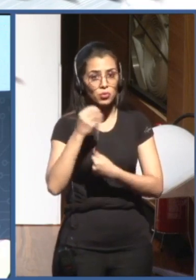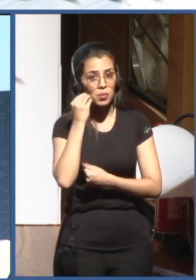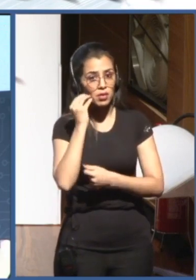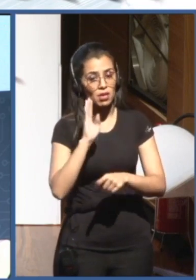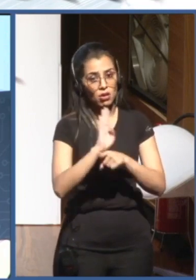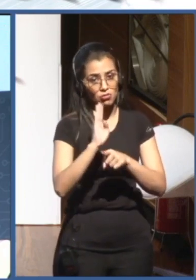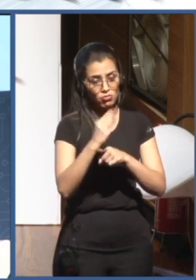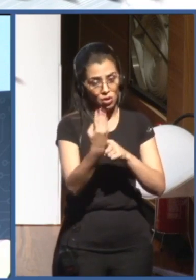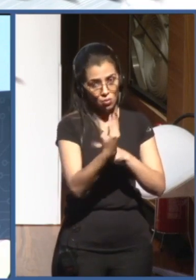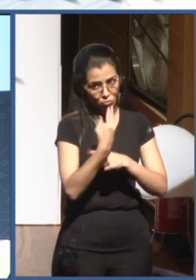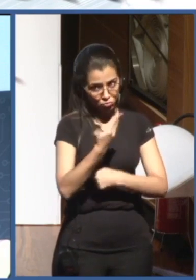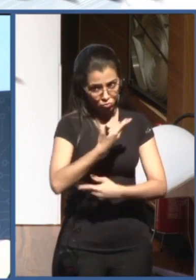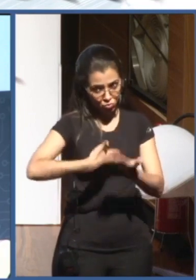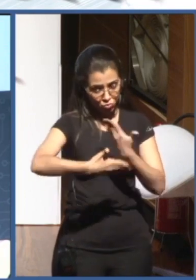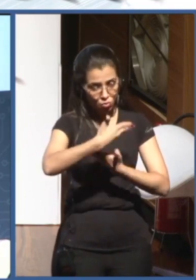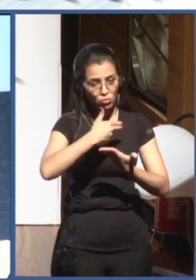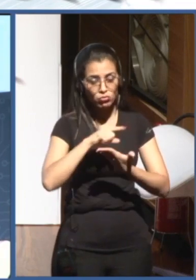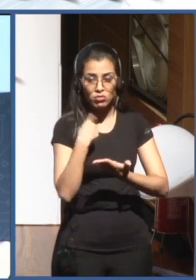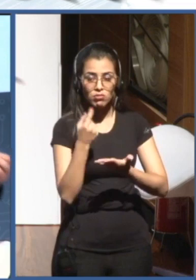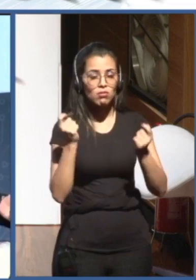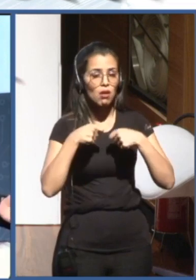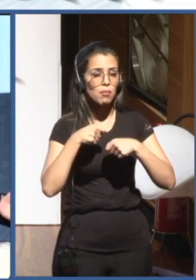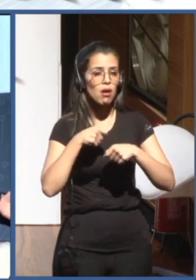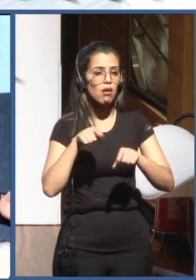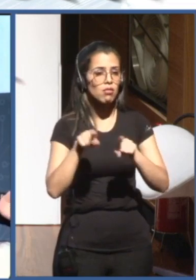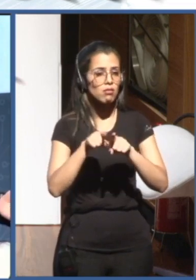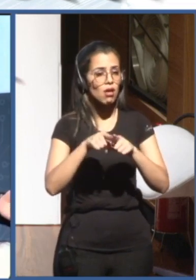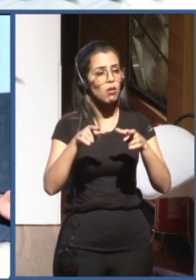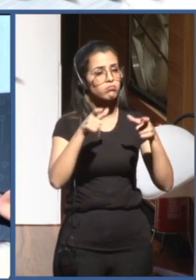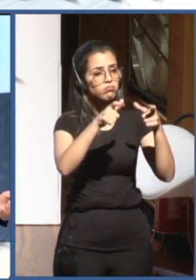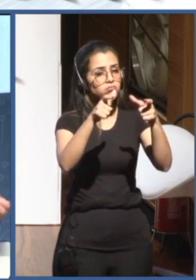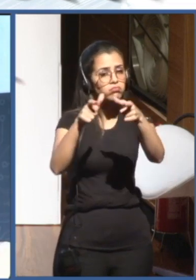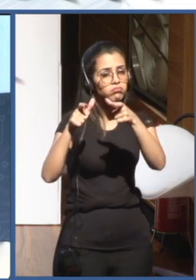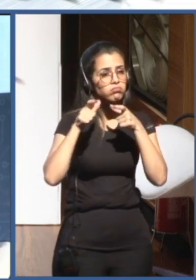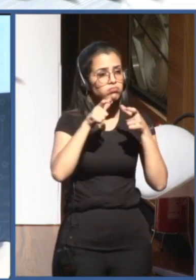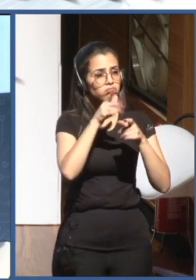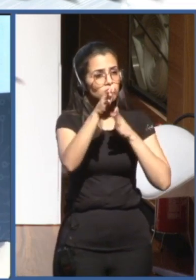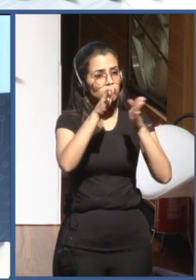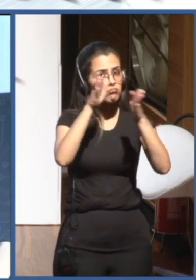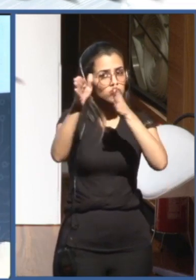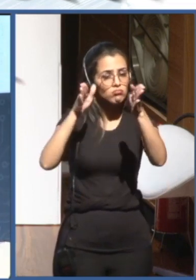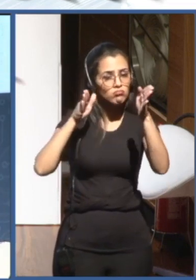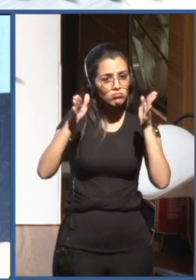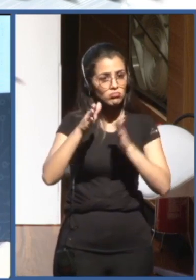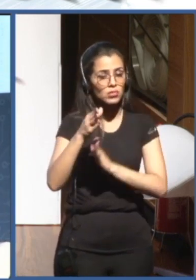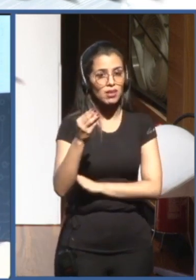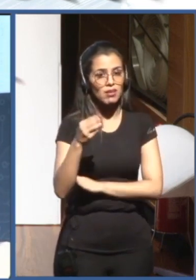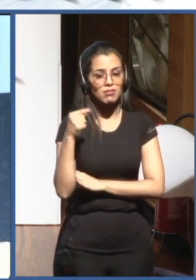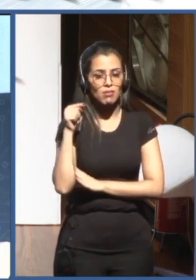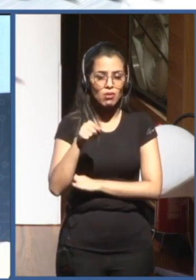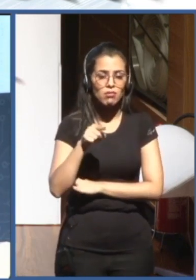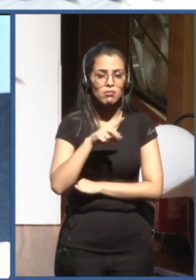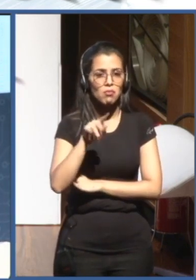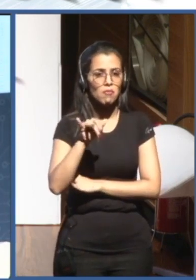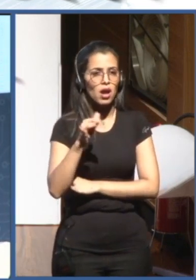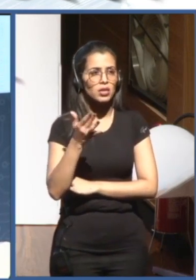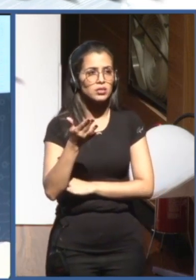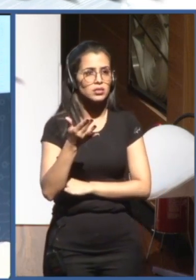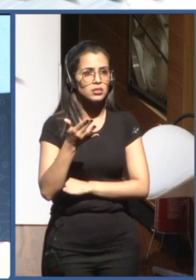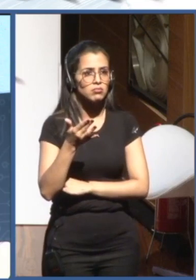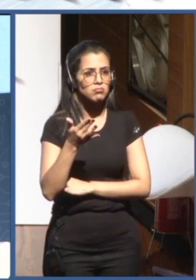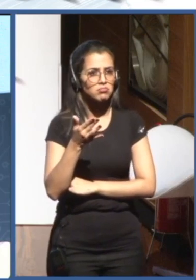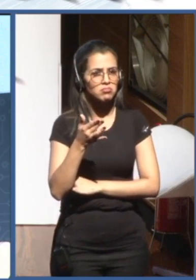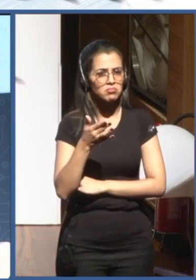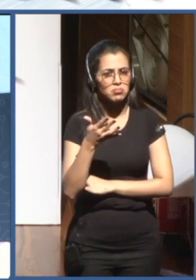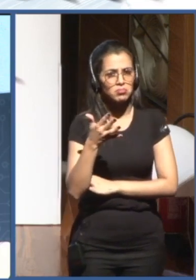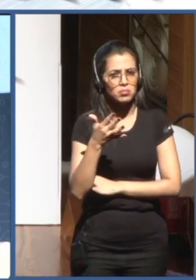we will come also to other regions, of course. Yes, it will be hosted in Slovenia, a small, tiny country which many of you probably do not know